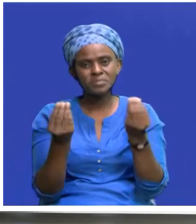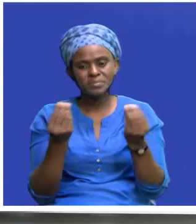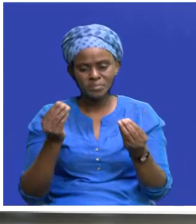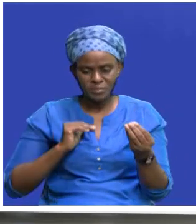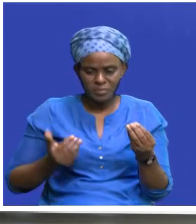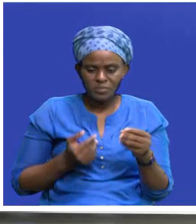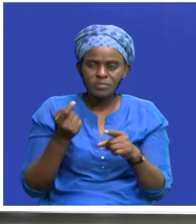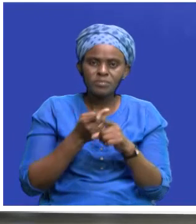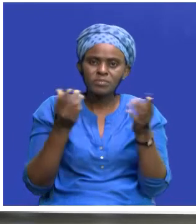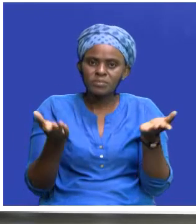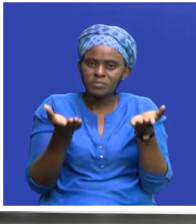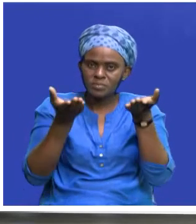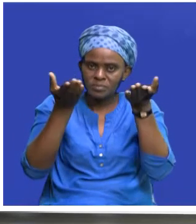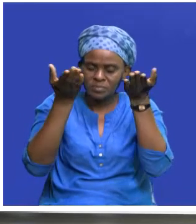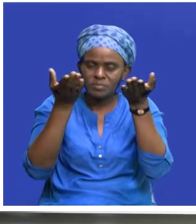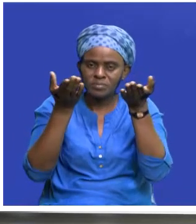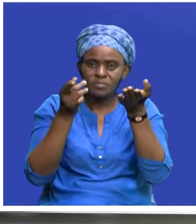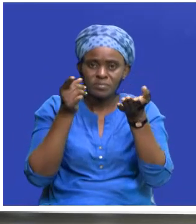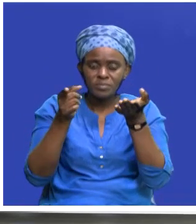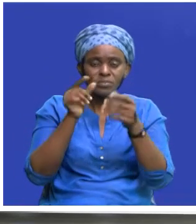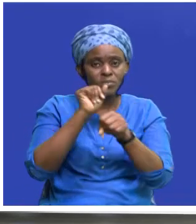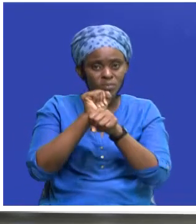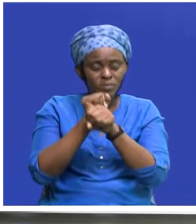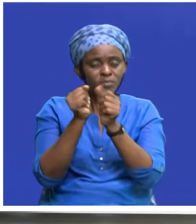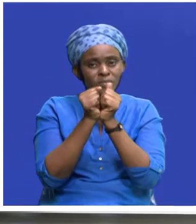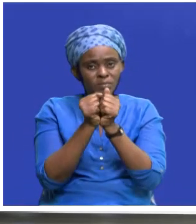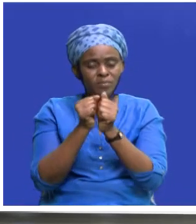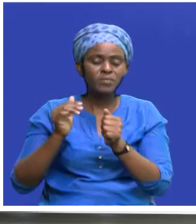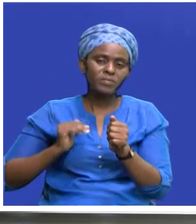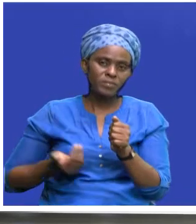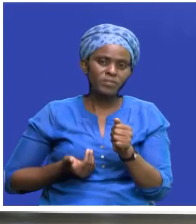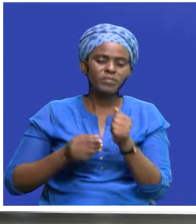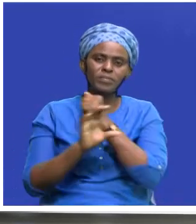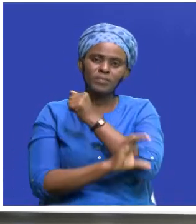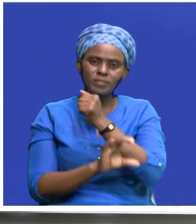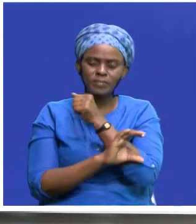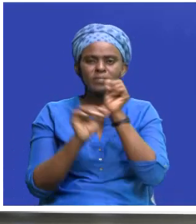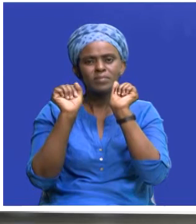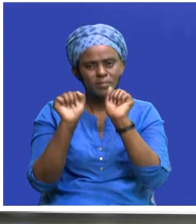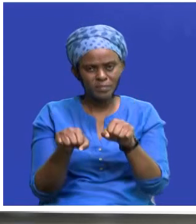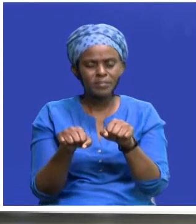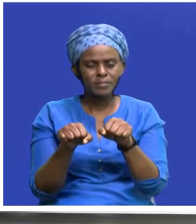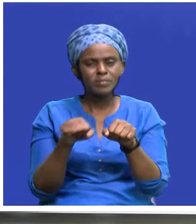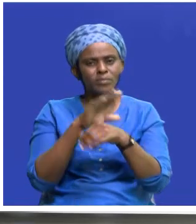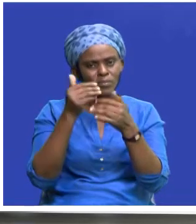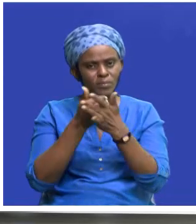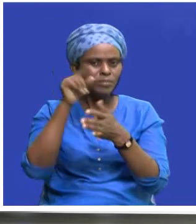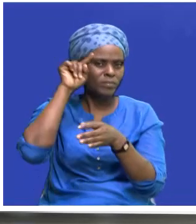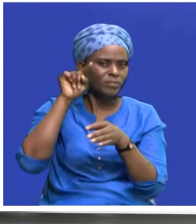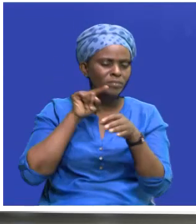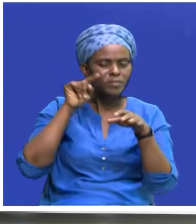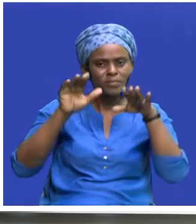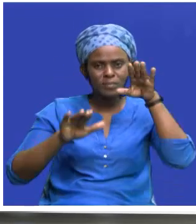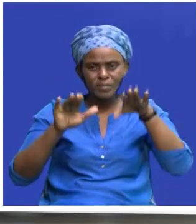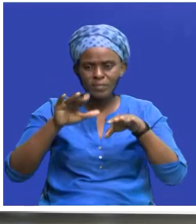rising to the top. Ms Hichilema says through working together as women, the country will be able to break down gender bias